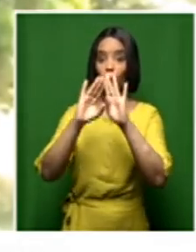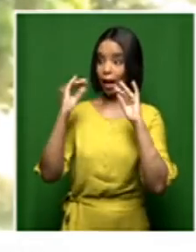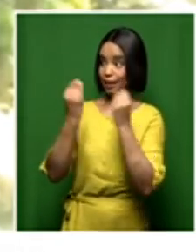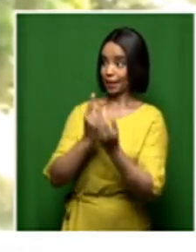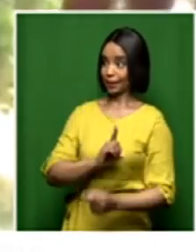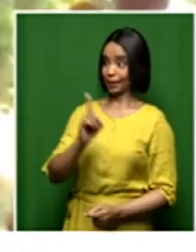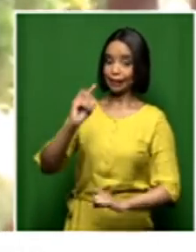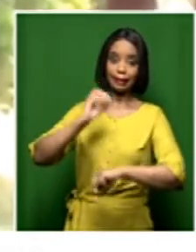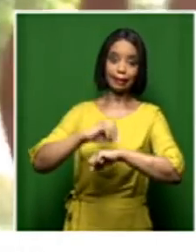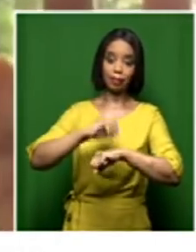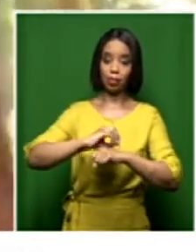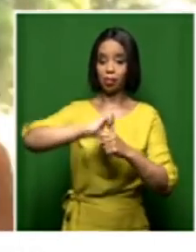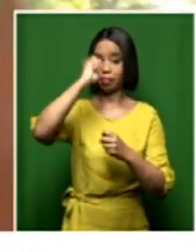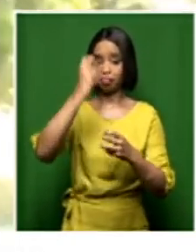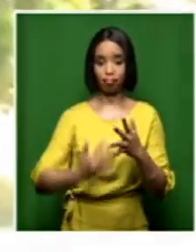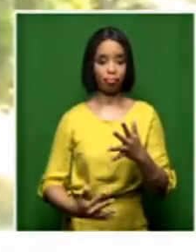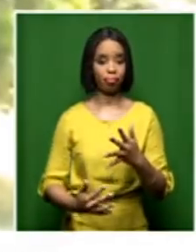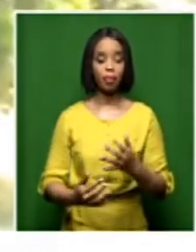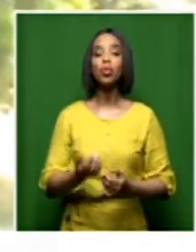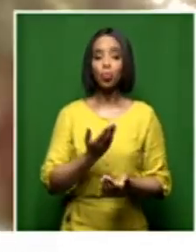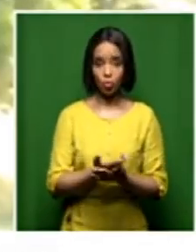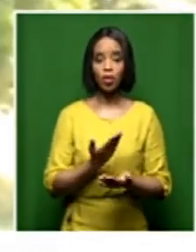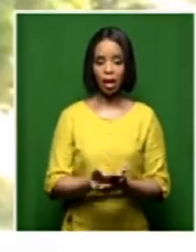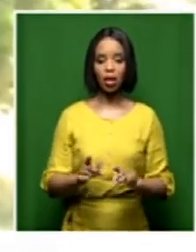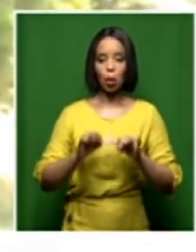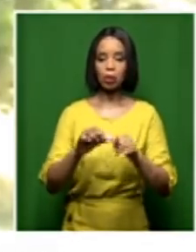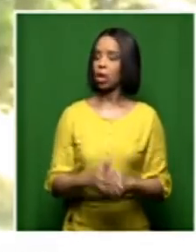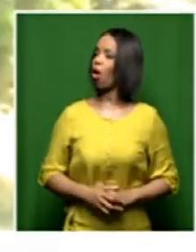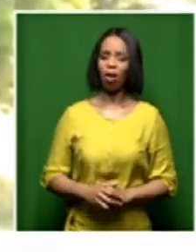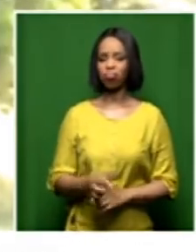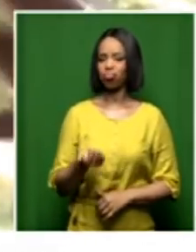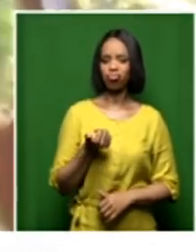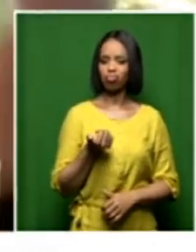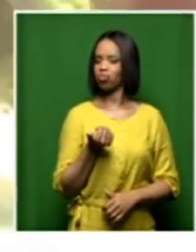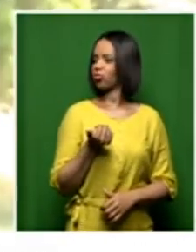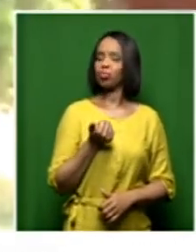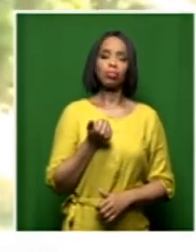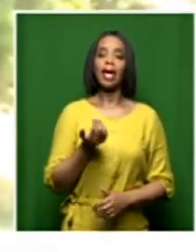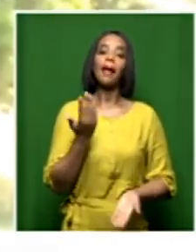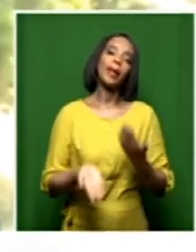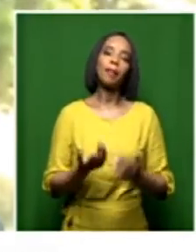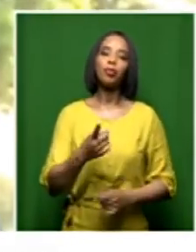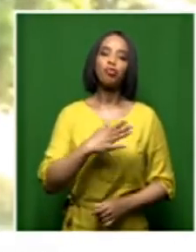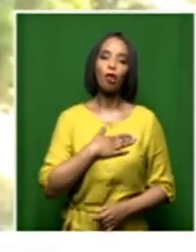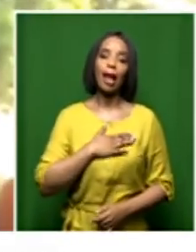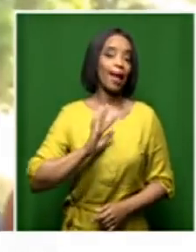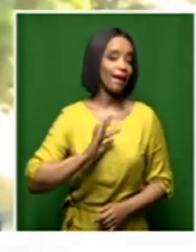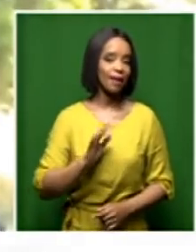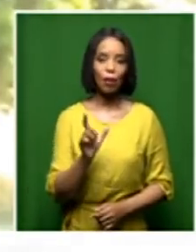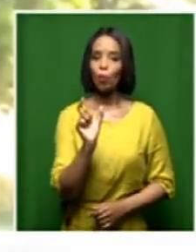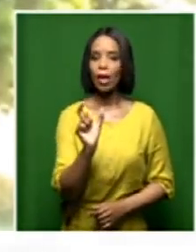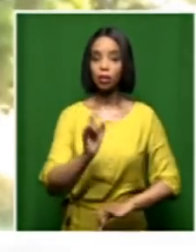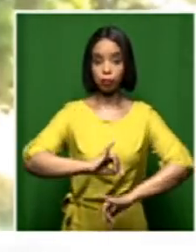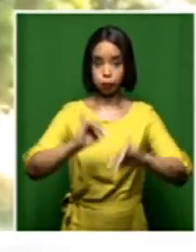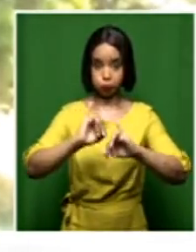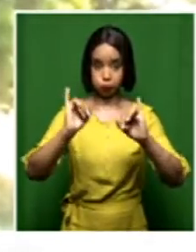problems. So, you can continue denying that there's no crisis, maybe you don't like the word crisis, but from